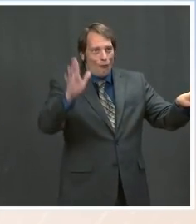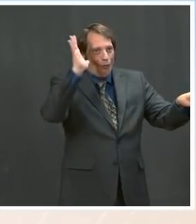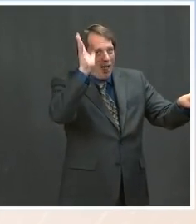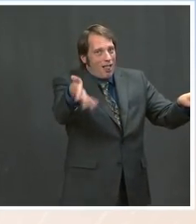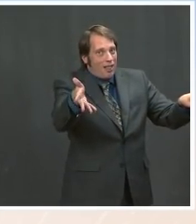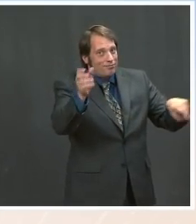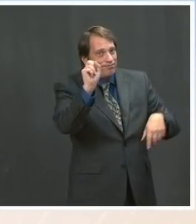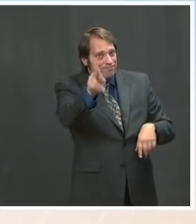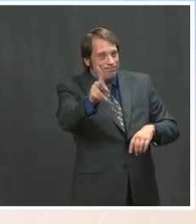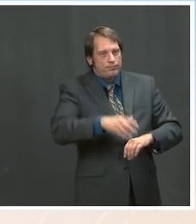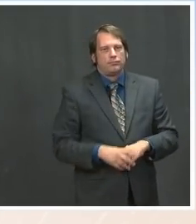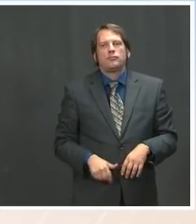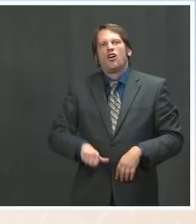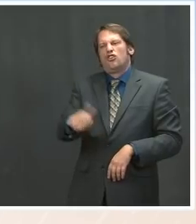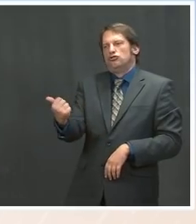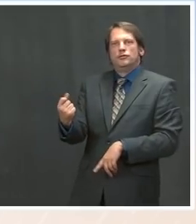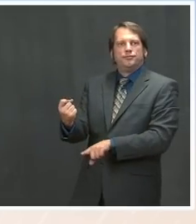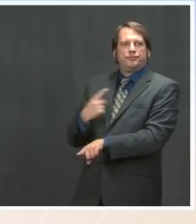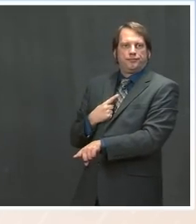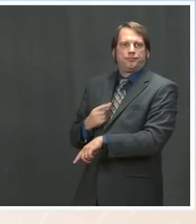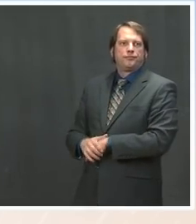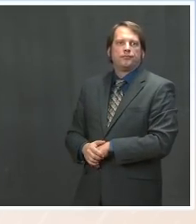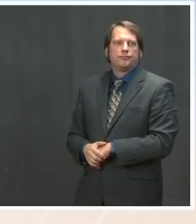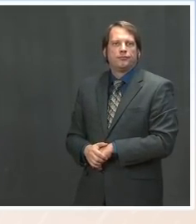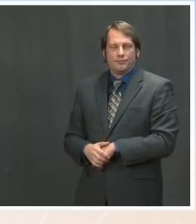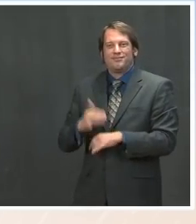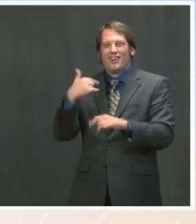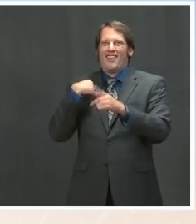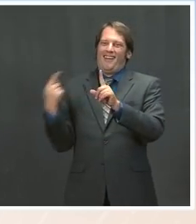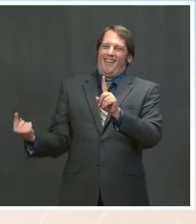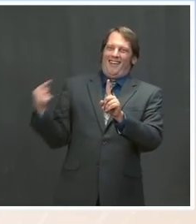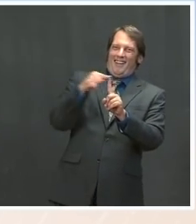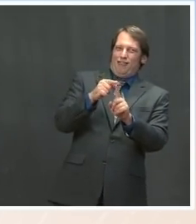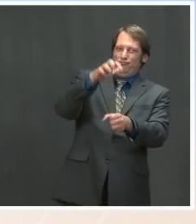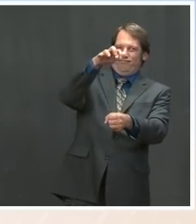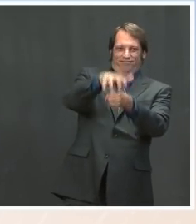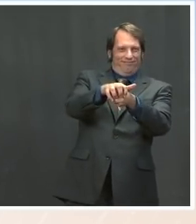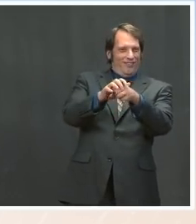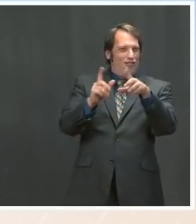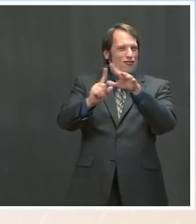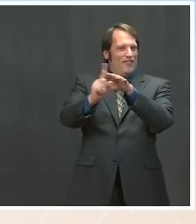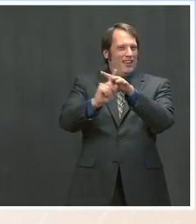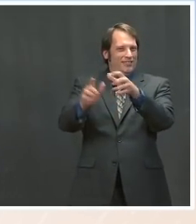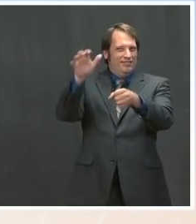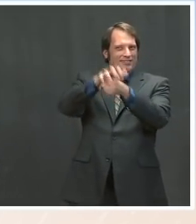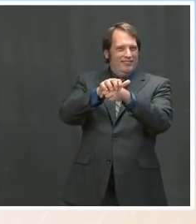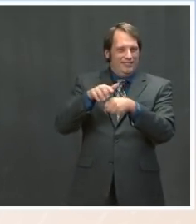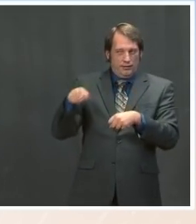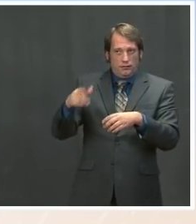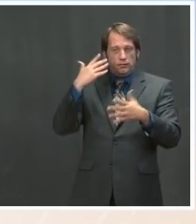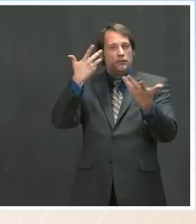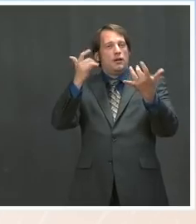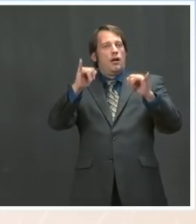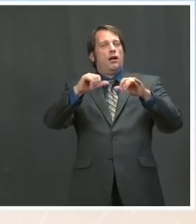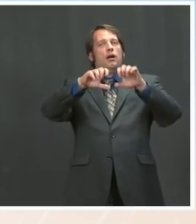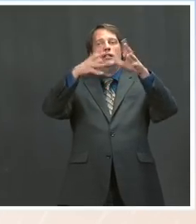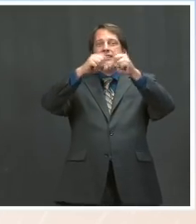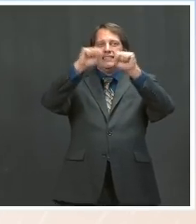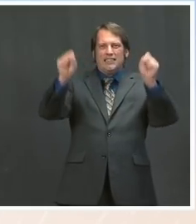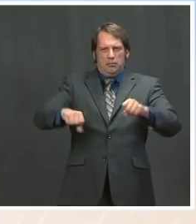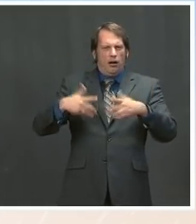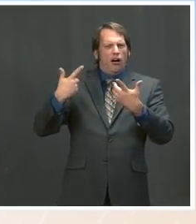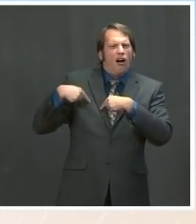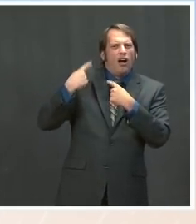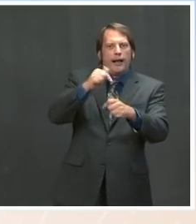then another question on the refugee cap. You mentioned the infrastructure constraints, et cetera. I mean, how close do you think you all can get to the 62